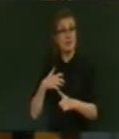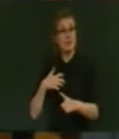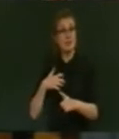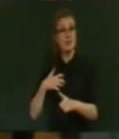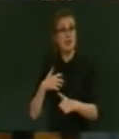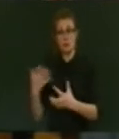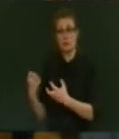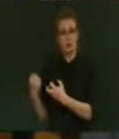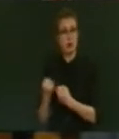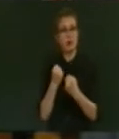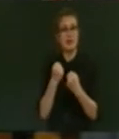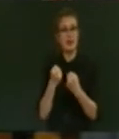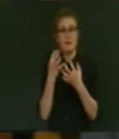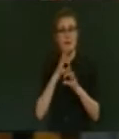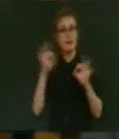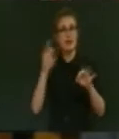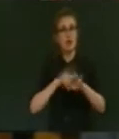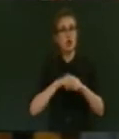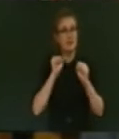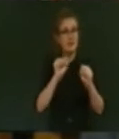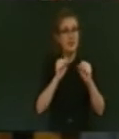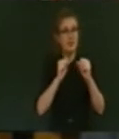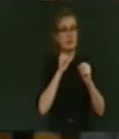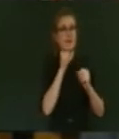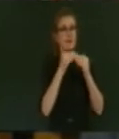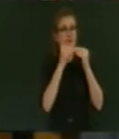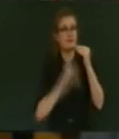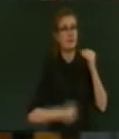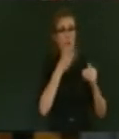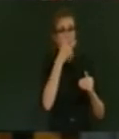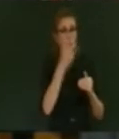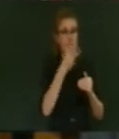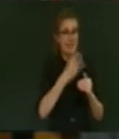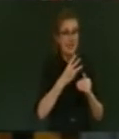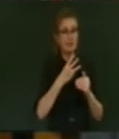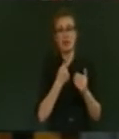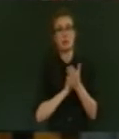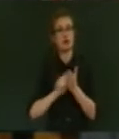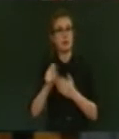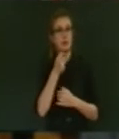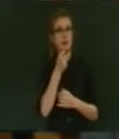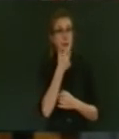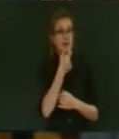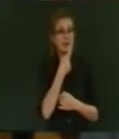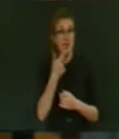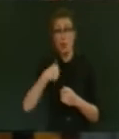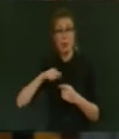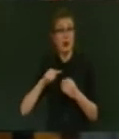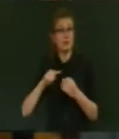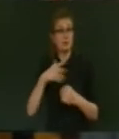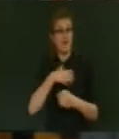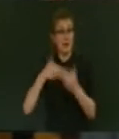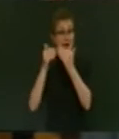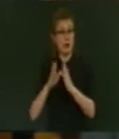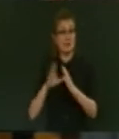under 13 year olds and free prescriptions. We're the Government that insulated every state house that we could. We're the Government that provided